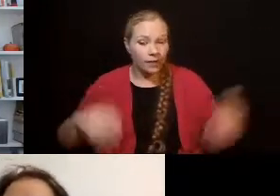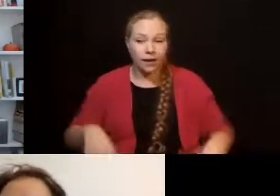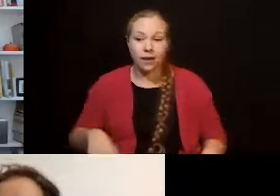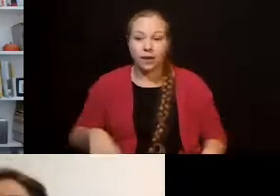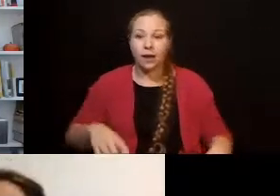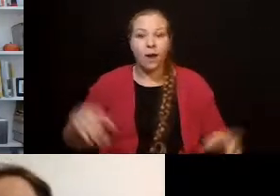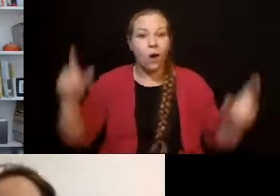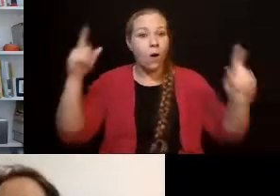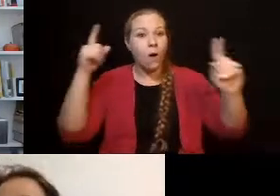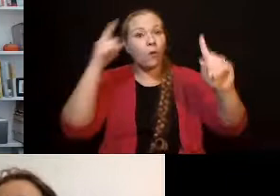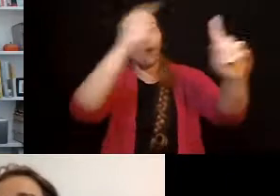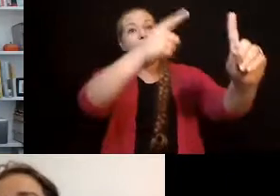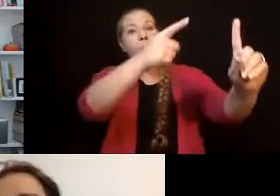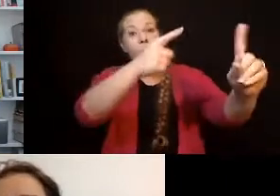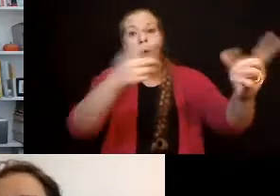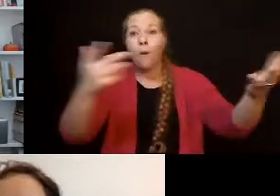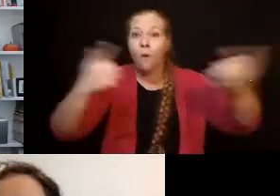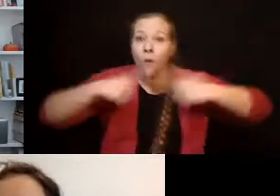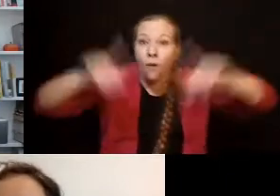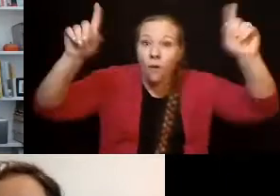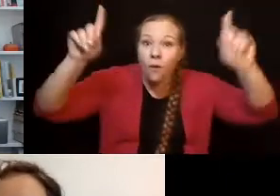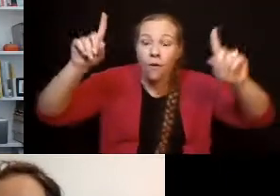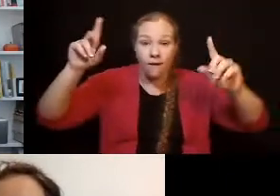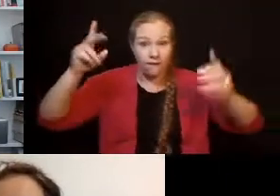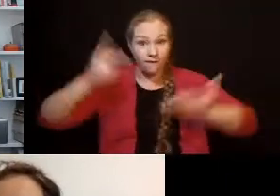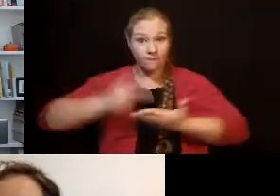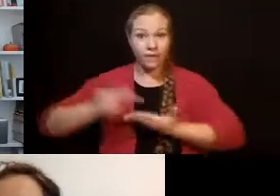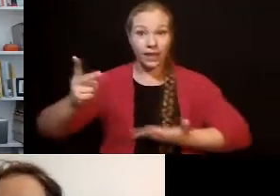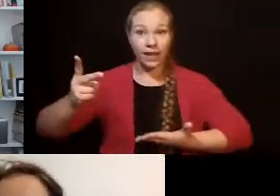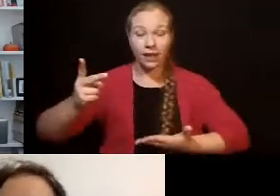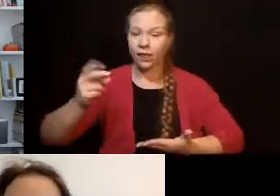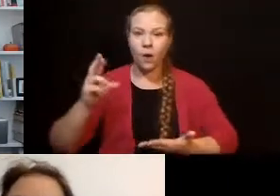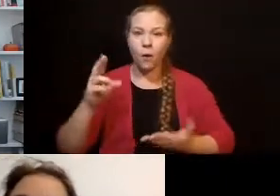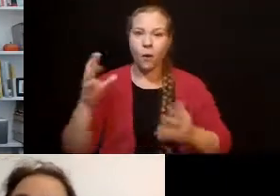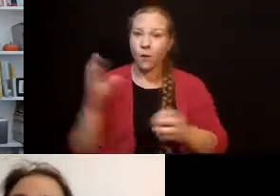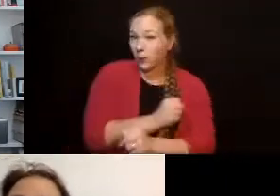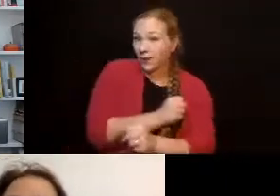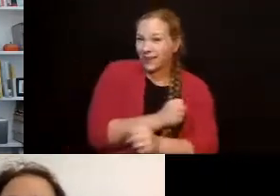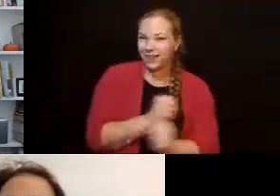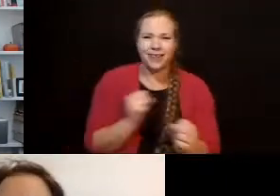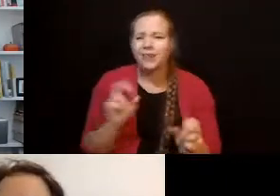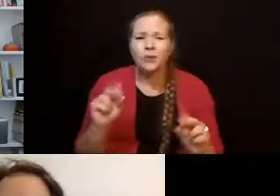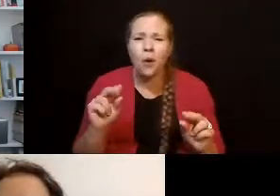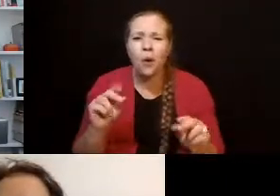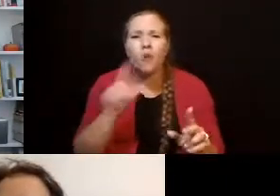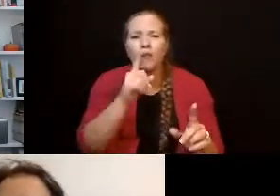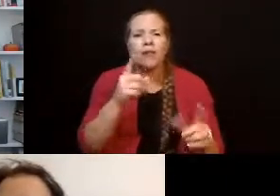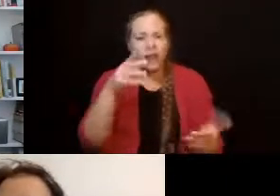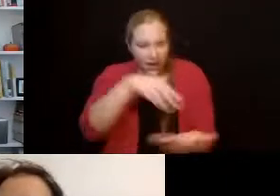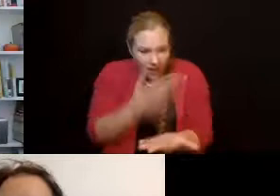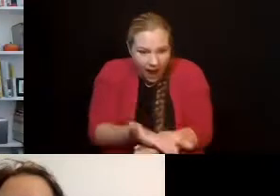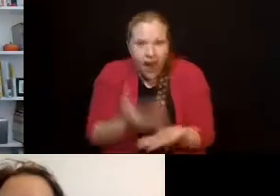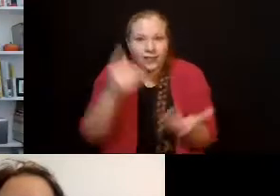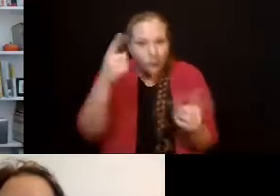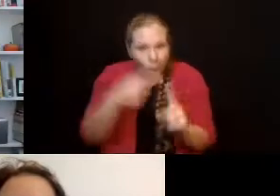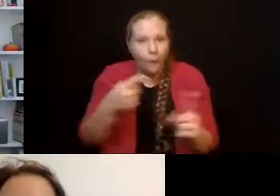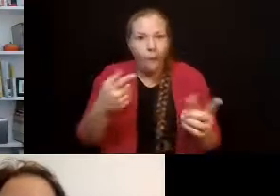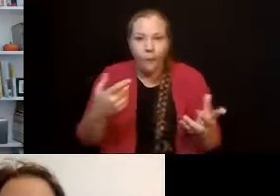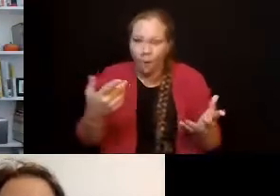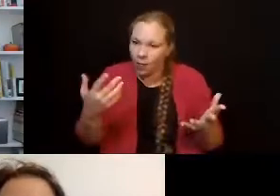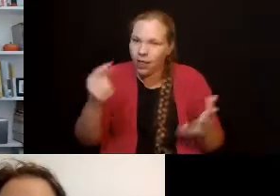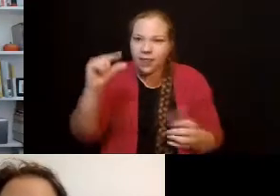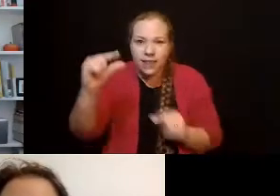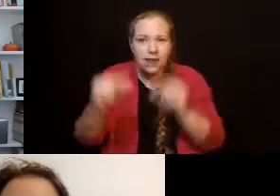ago, it's like, yay, we've reached our goal. This is what it is. So here's my Jesse, right?